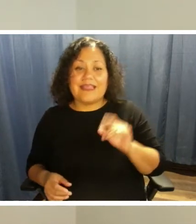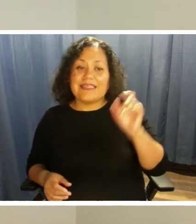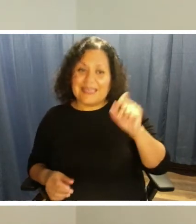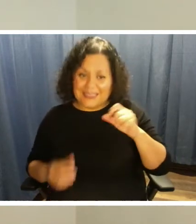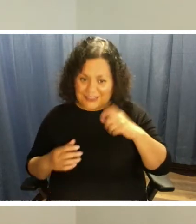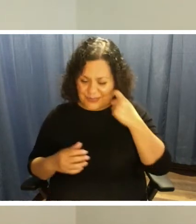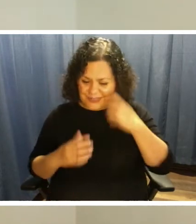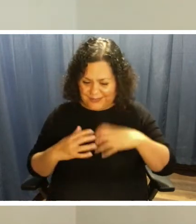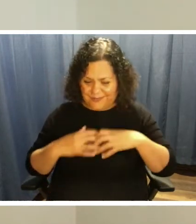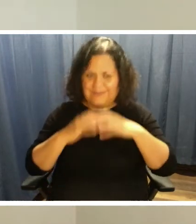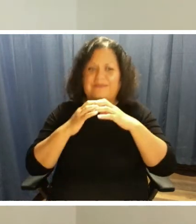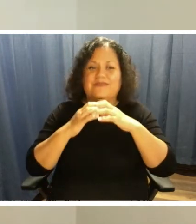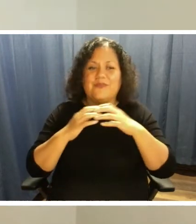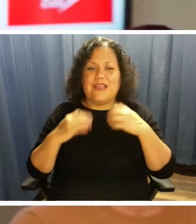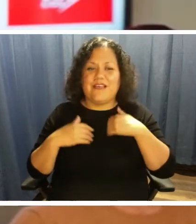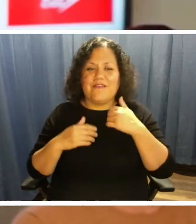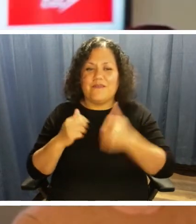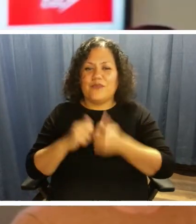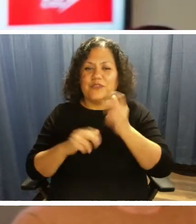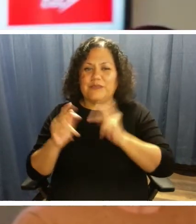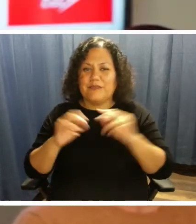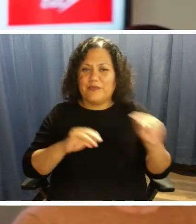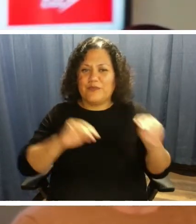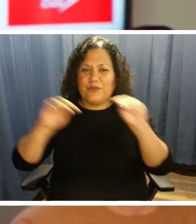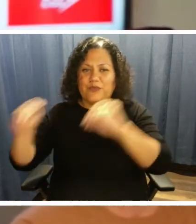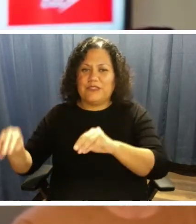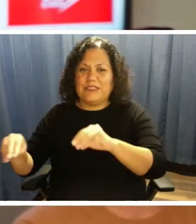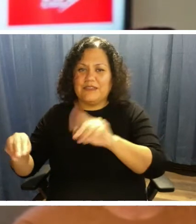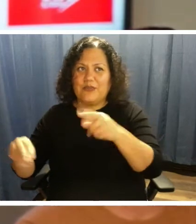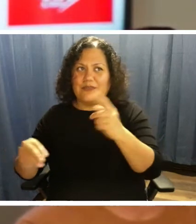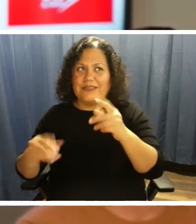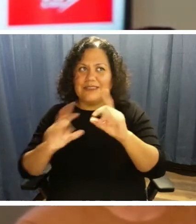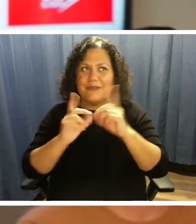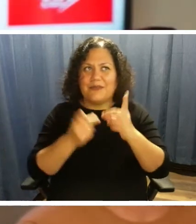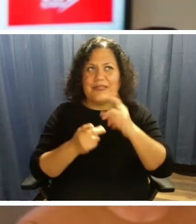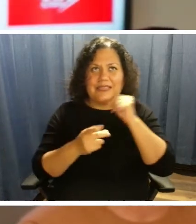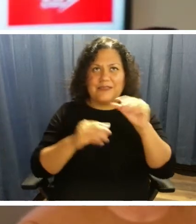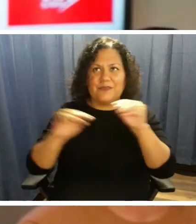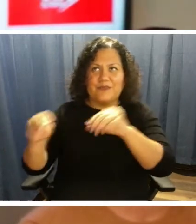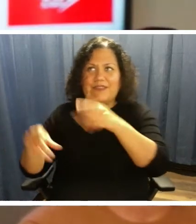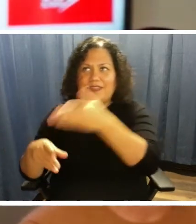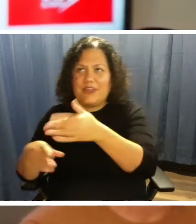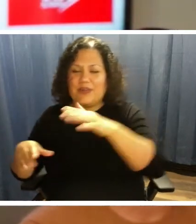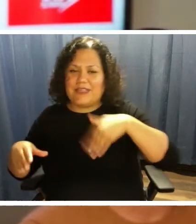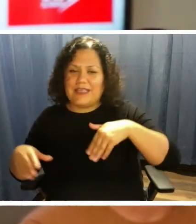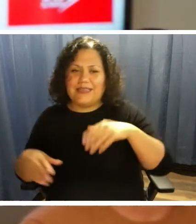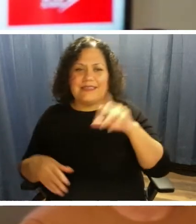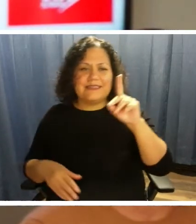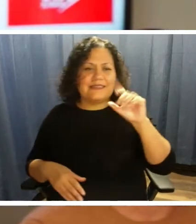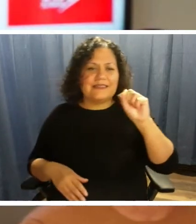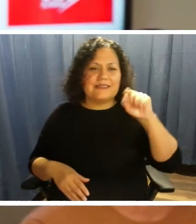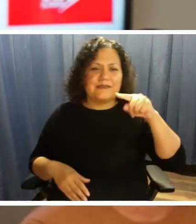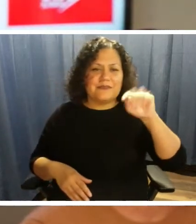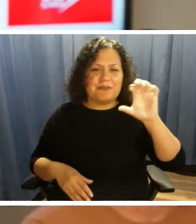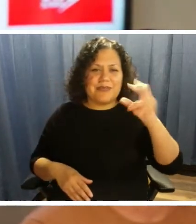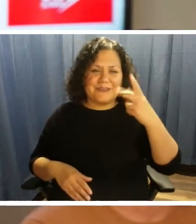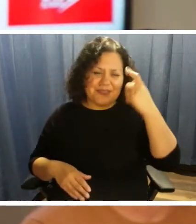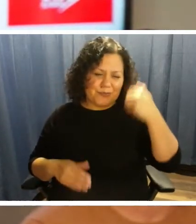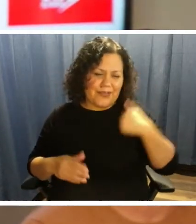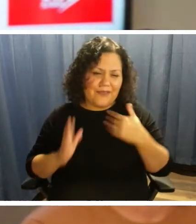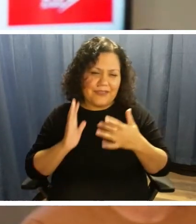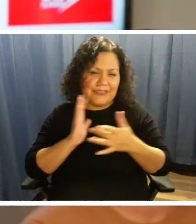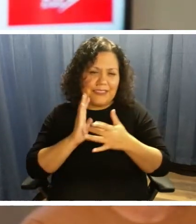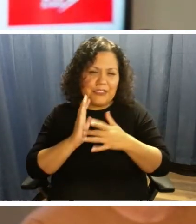We have almost everybody at the facility except for dispatch. And we're working out the technical difficulties with that. But